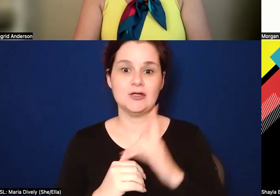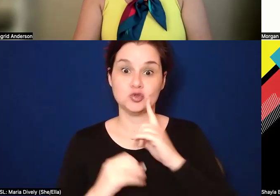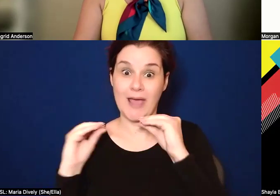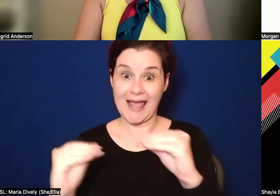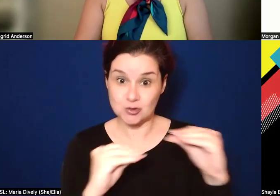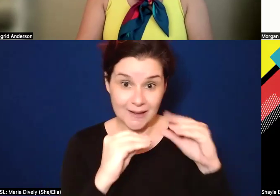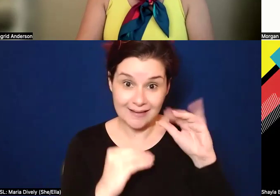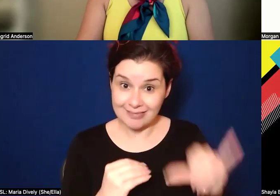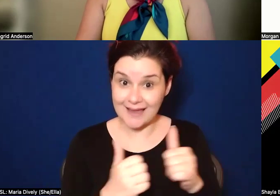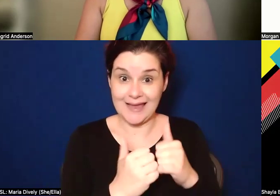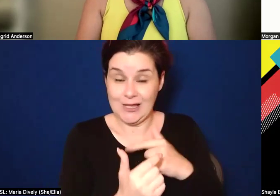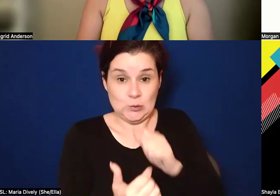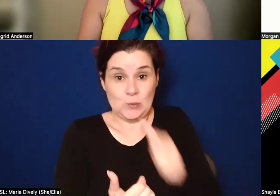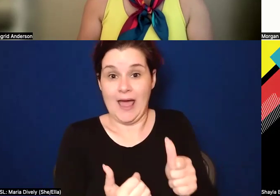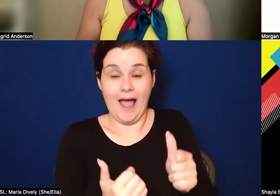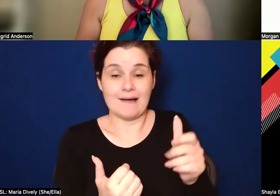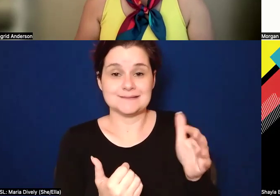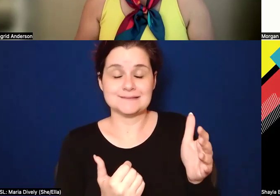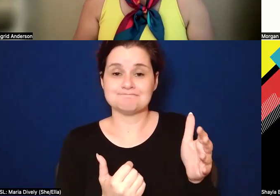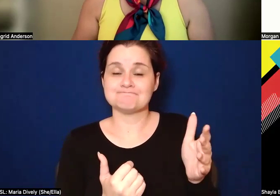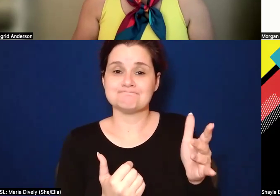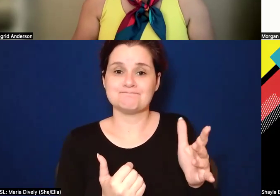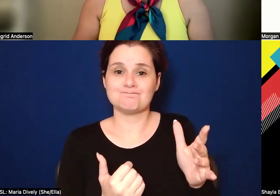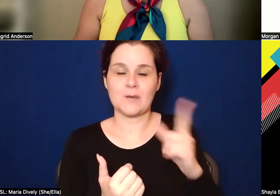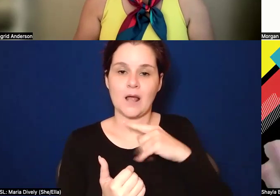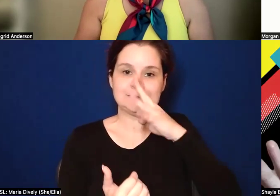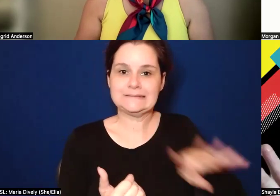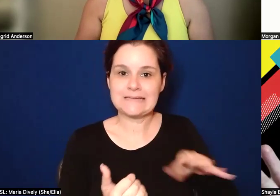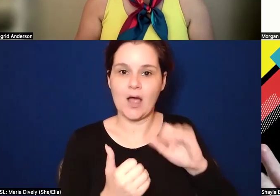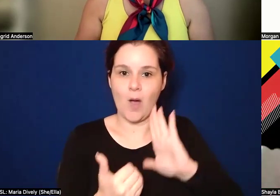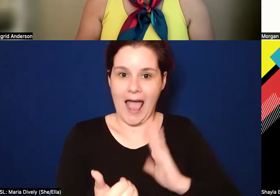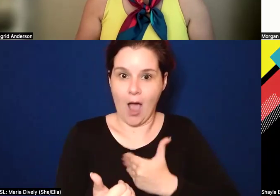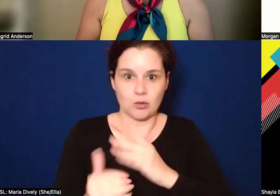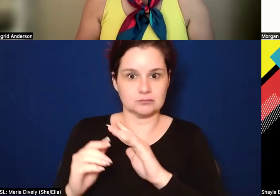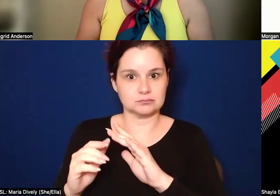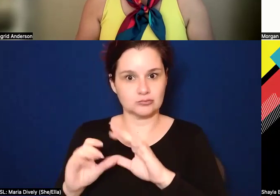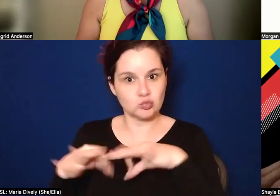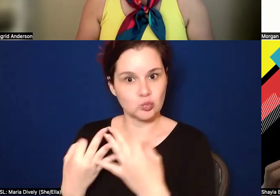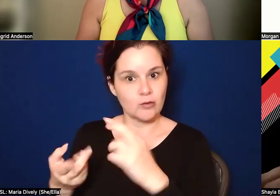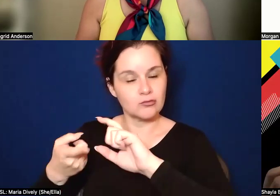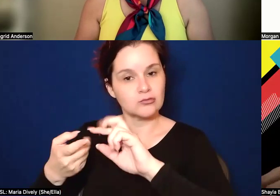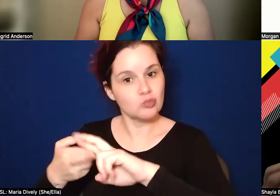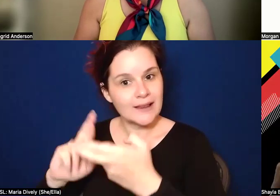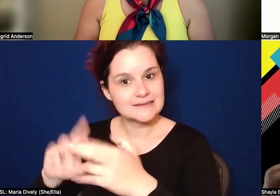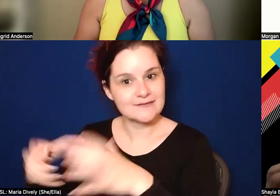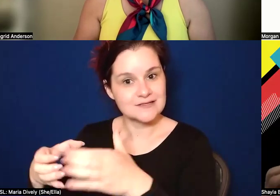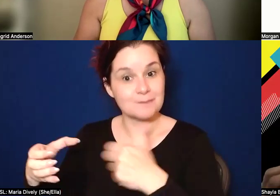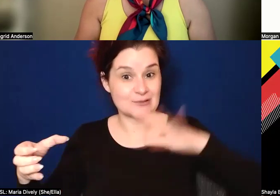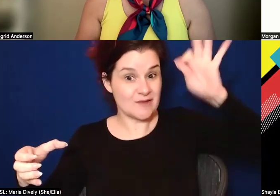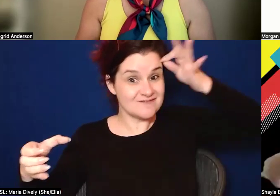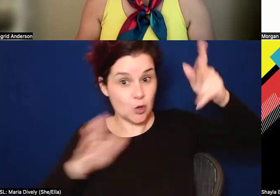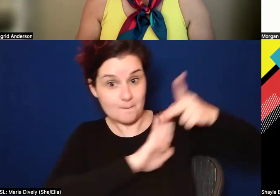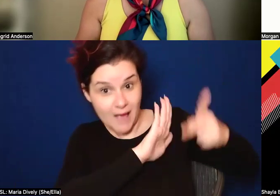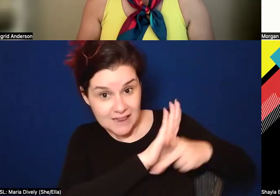that and that to not, um, discount our other relatives, but that's what federal policy and that's what